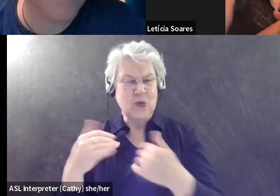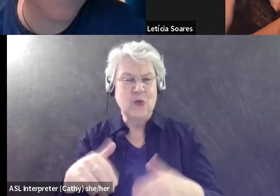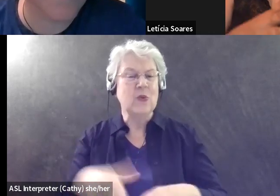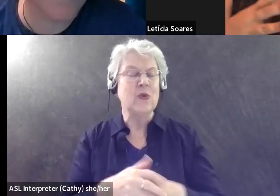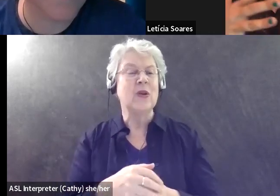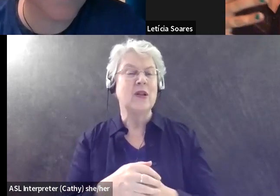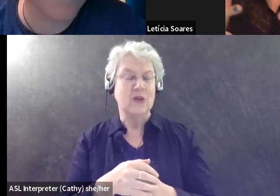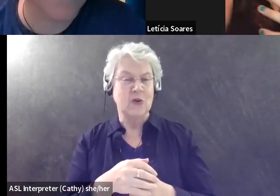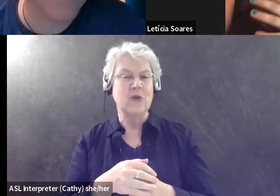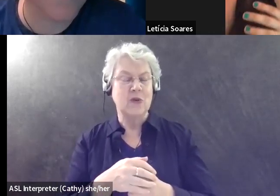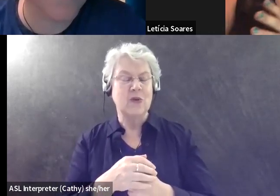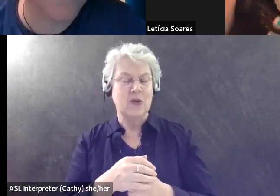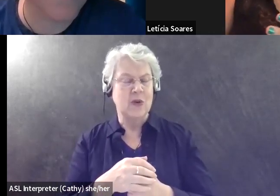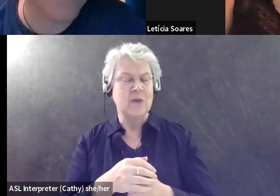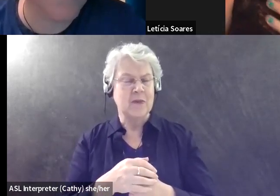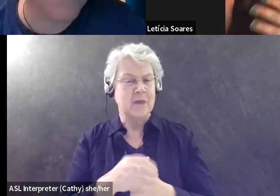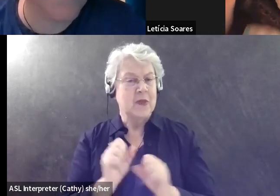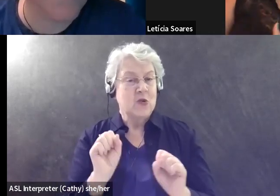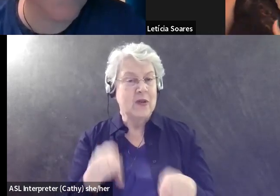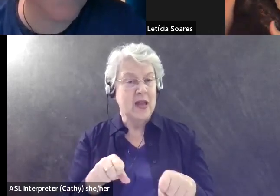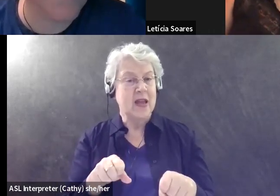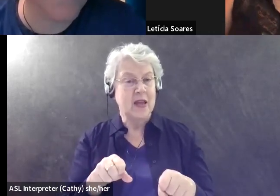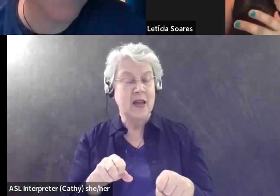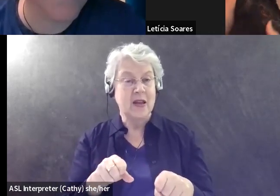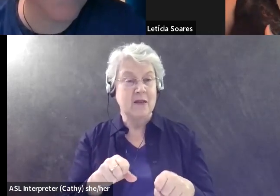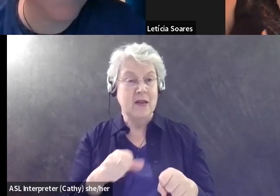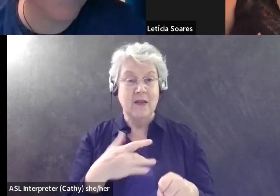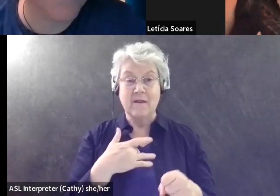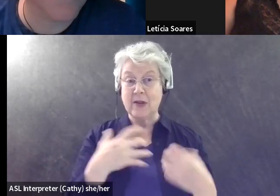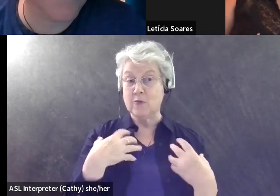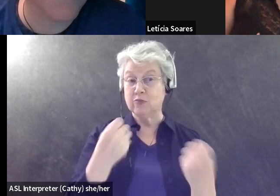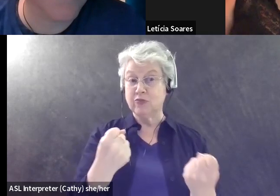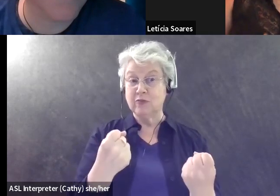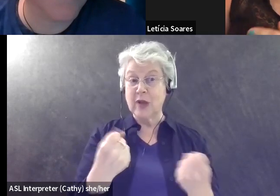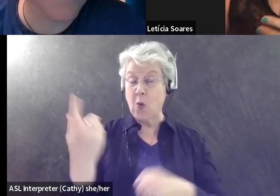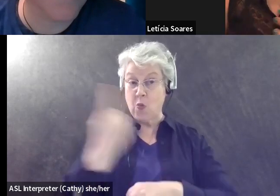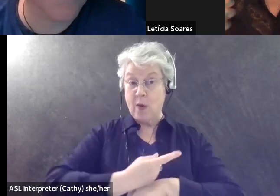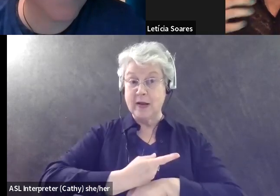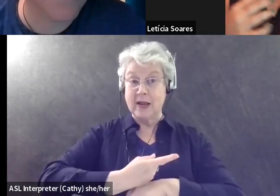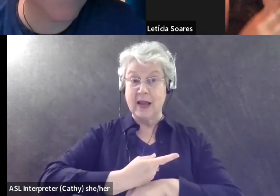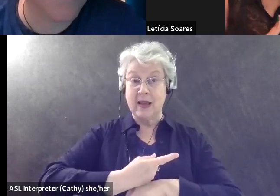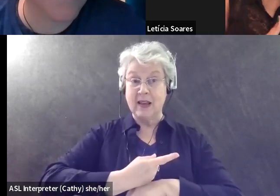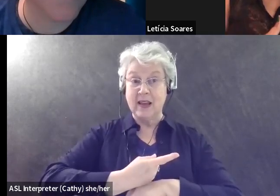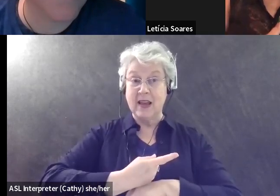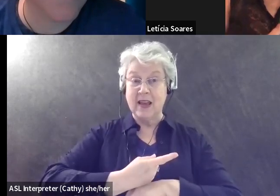And so, because you can be well in one day and completely bad